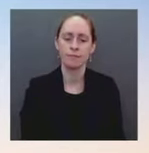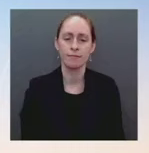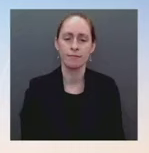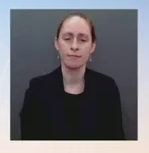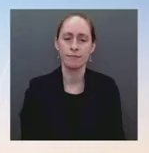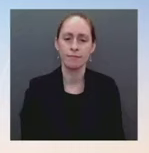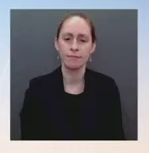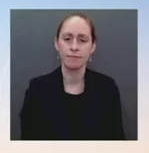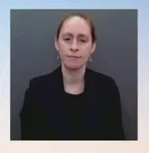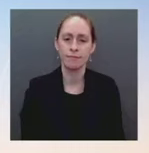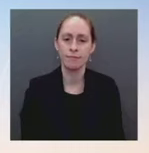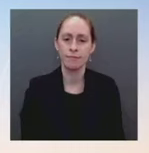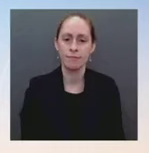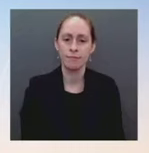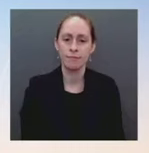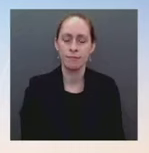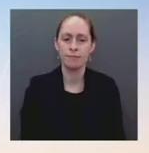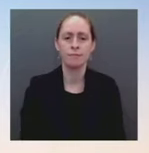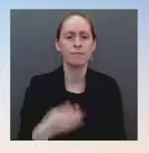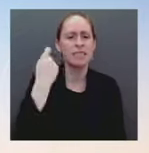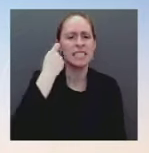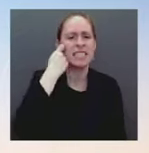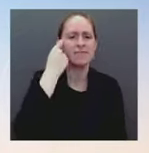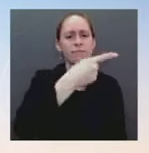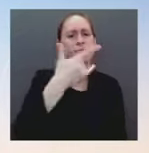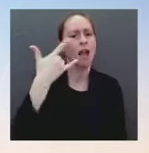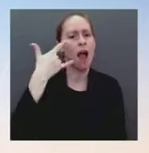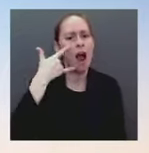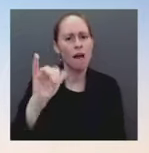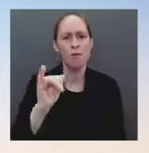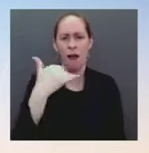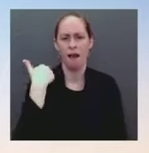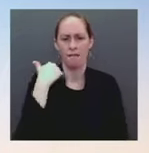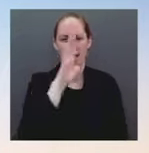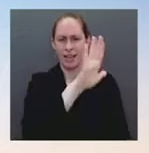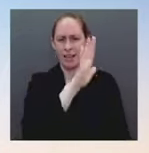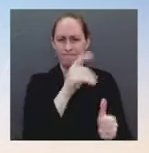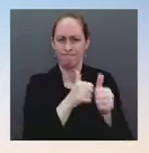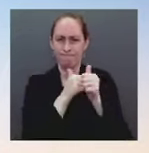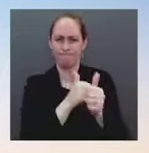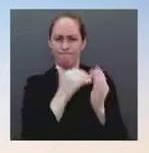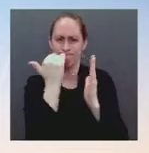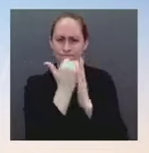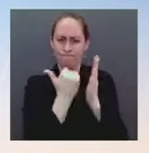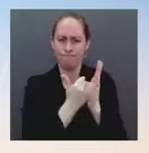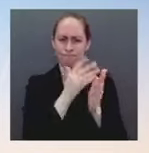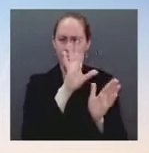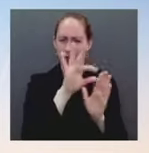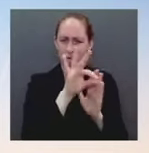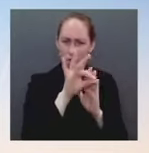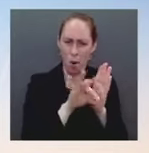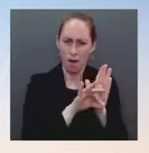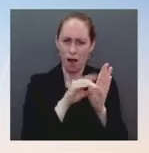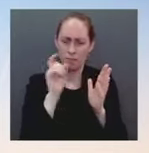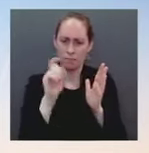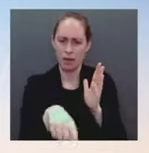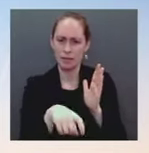vitted. So many questions about how that's supposed to go out. How does the White House plan to sort of